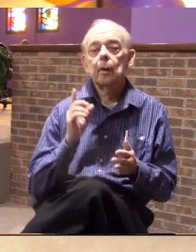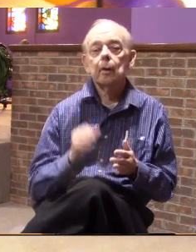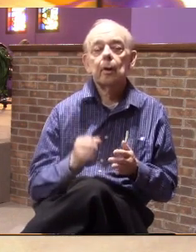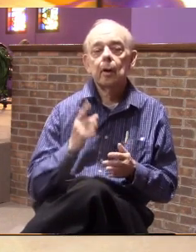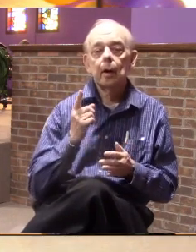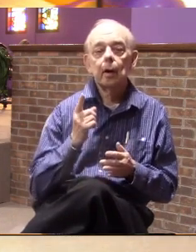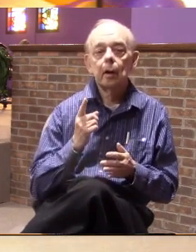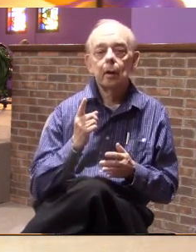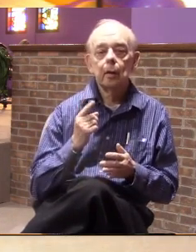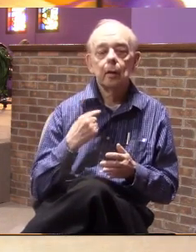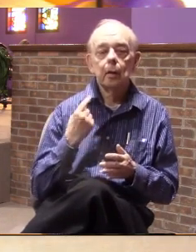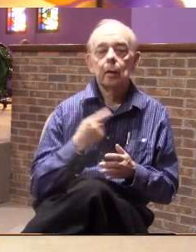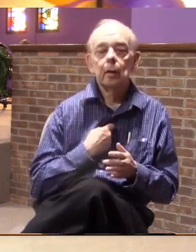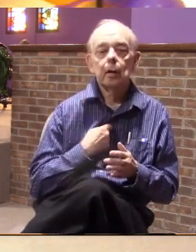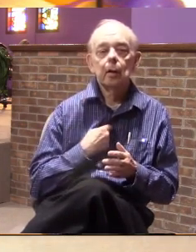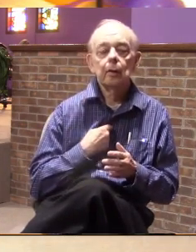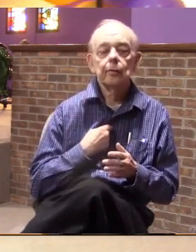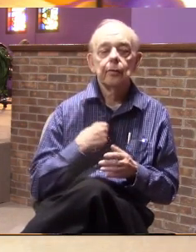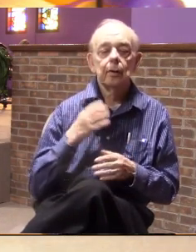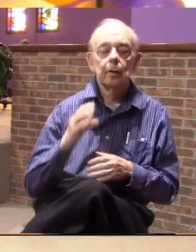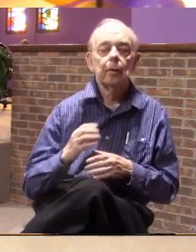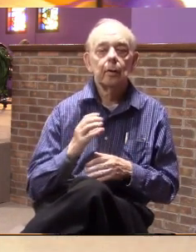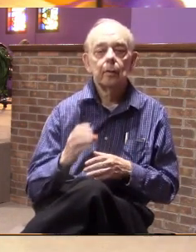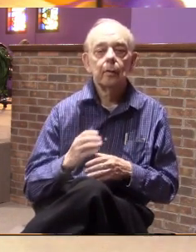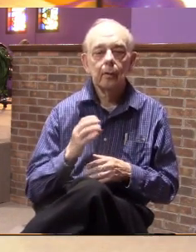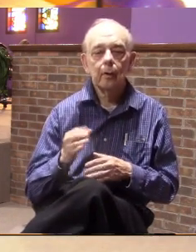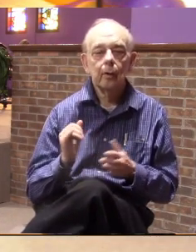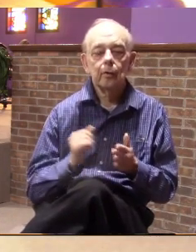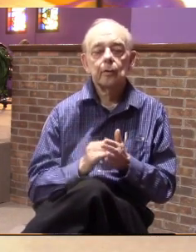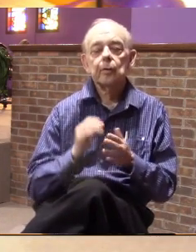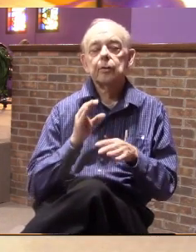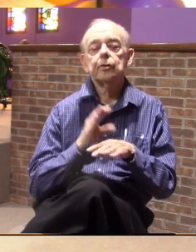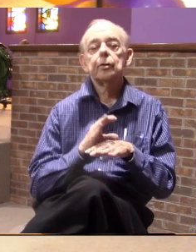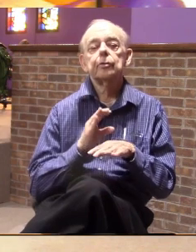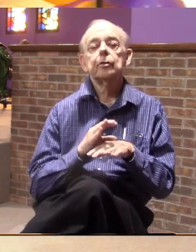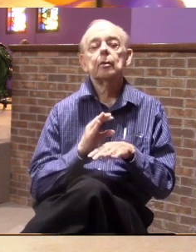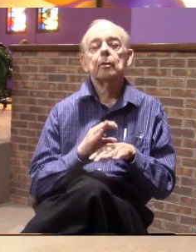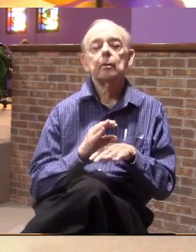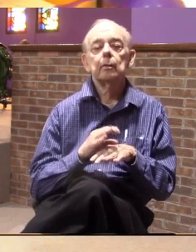to understand is for centuries, ladies and gentlemen, the church